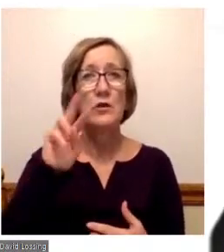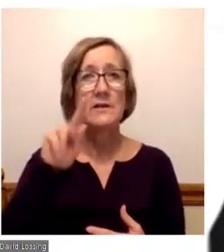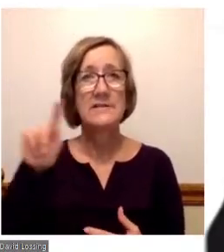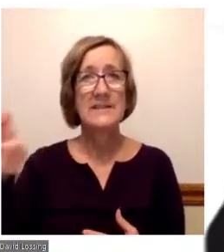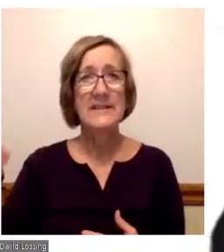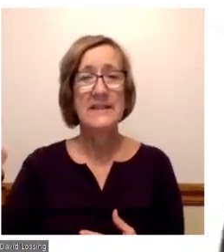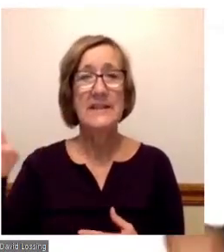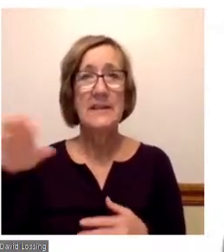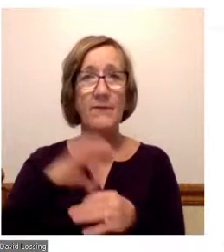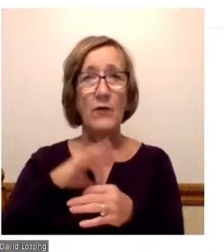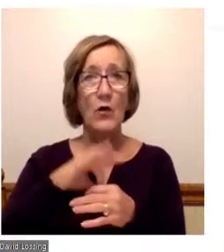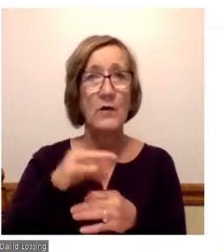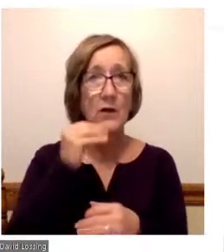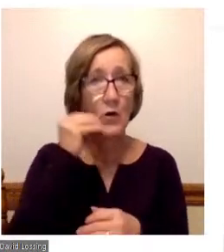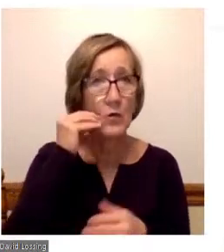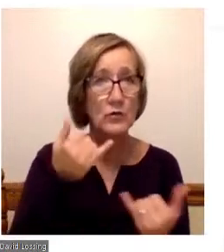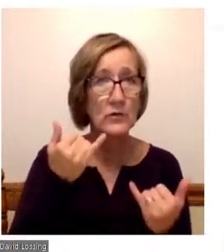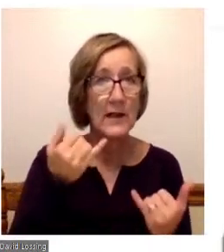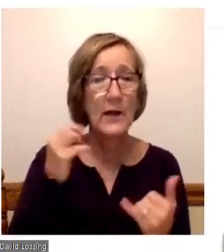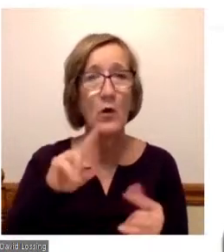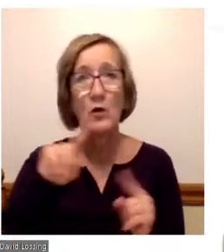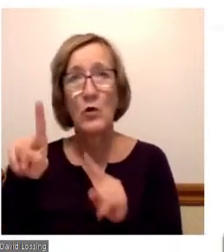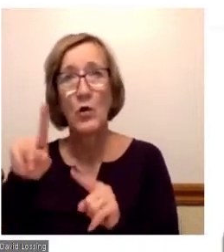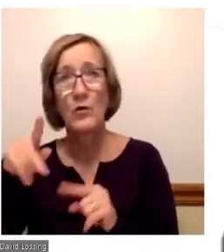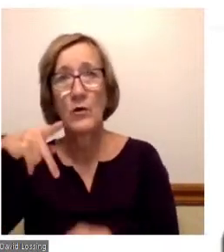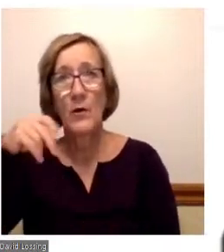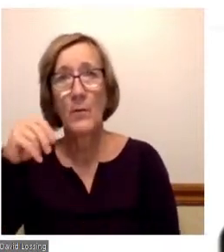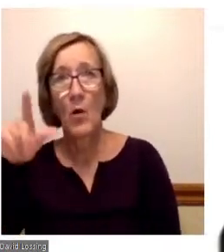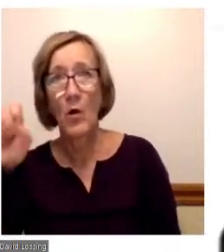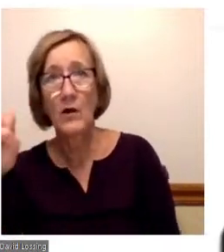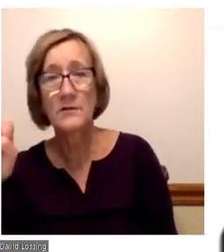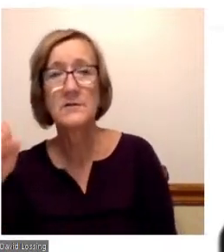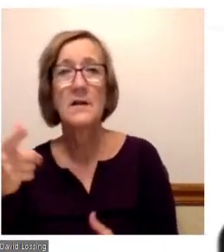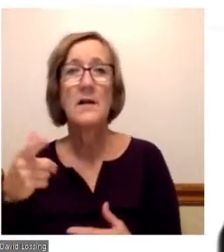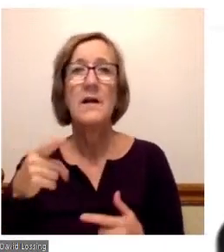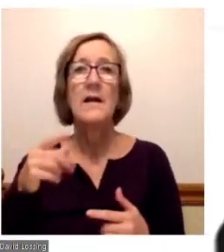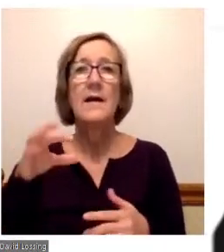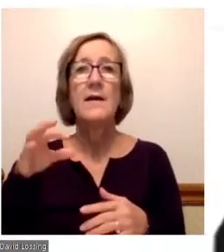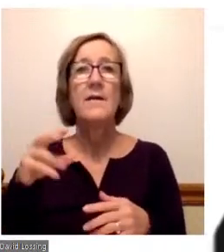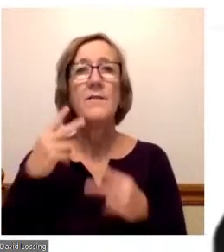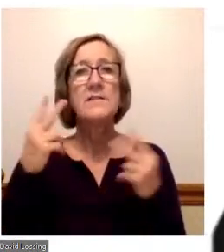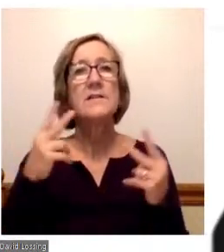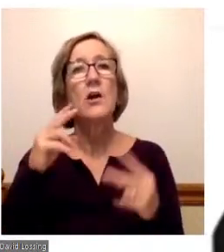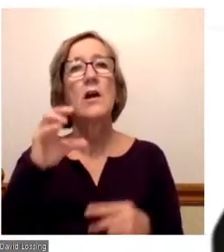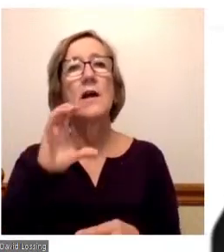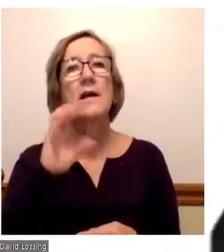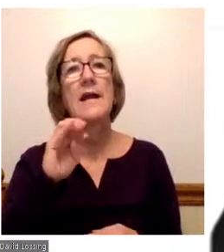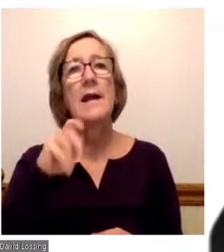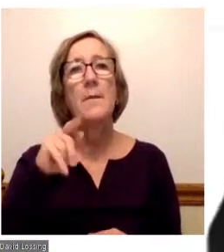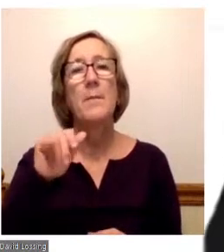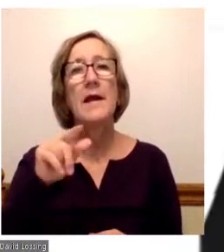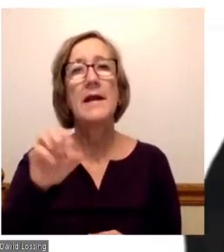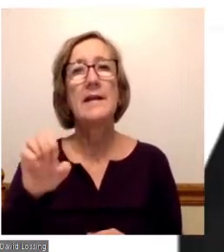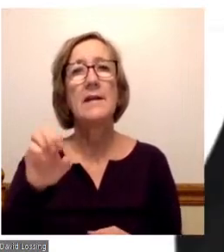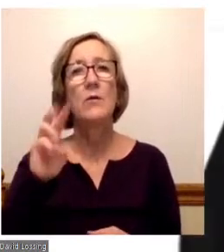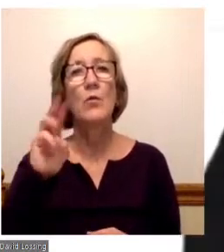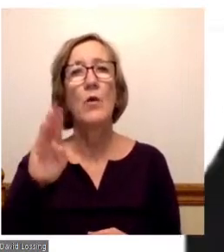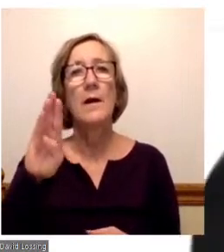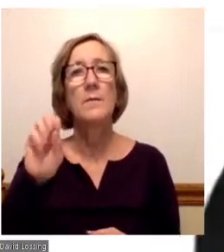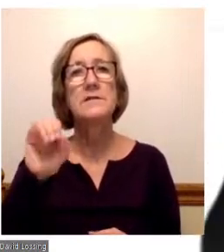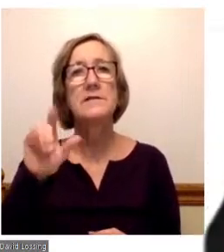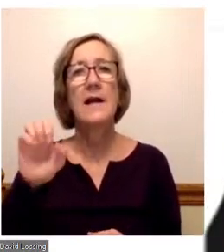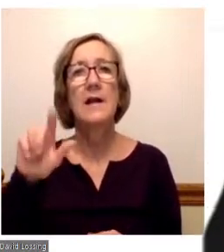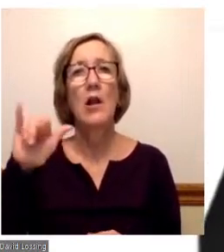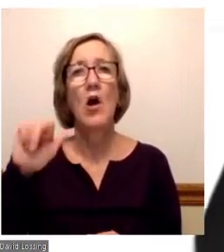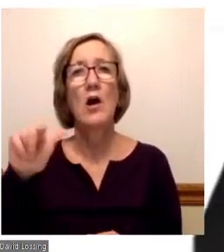3rd. If you'd like to learn more about me and my campaign, visit our campaign website at Lossing2020.com. We're on